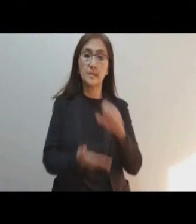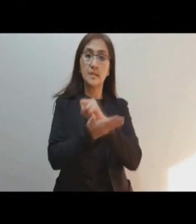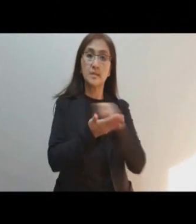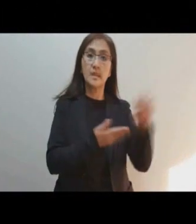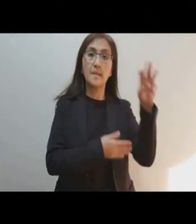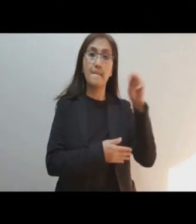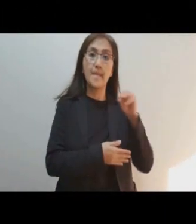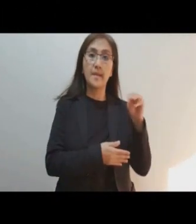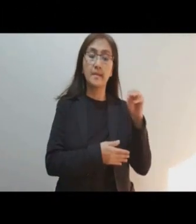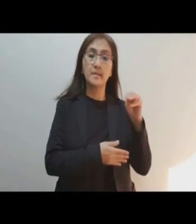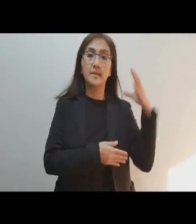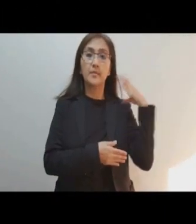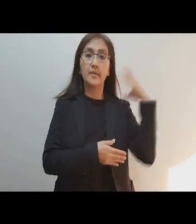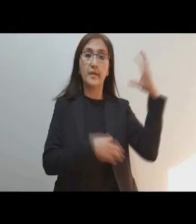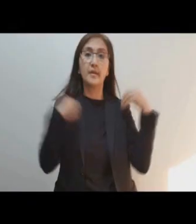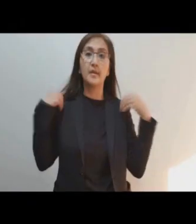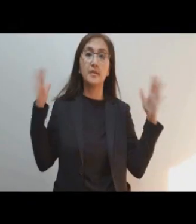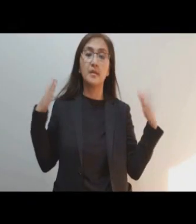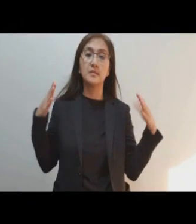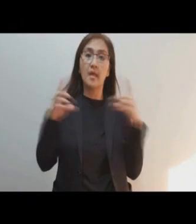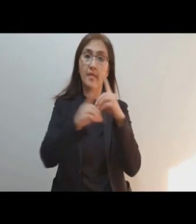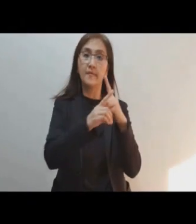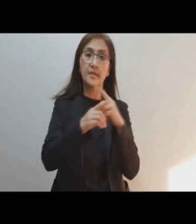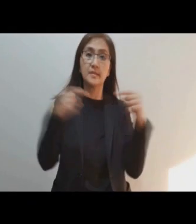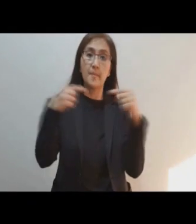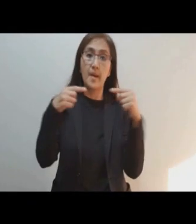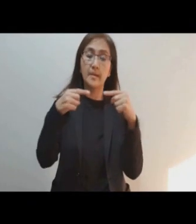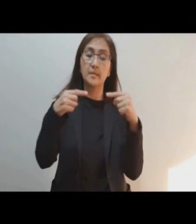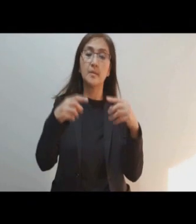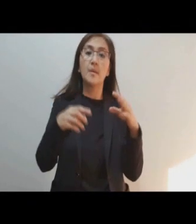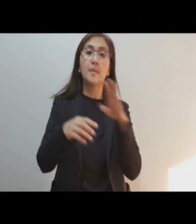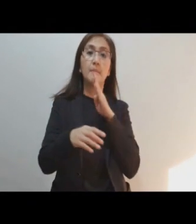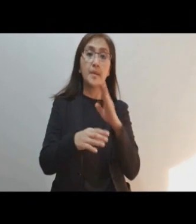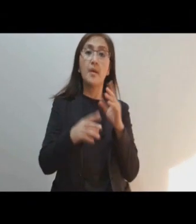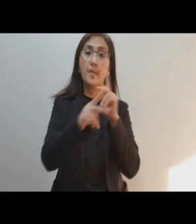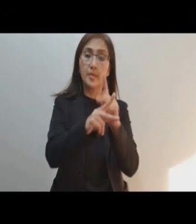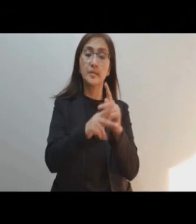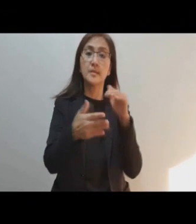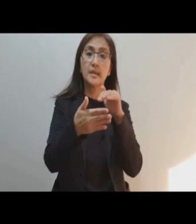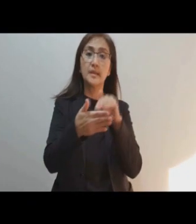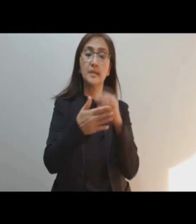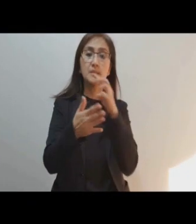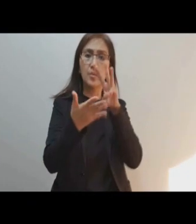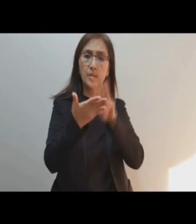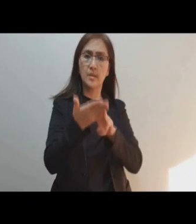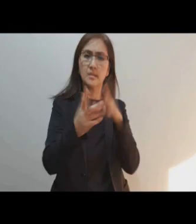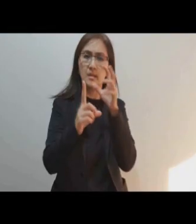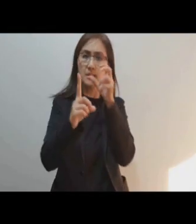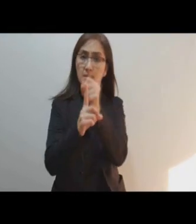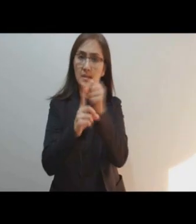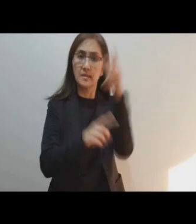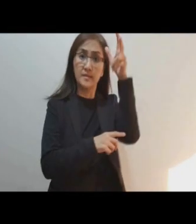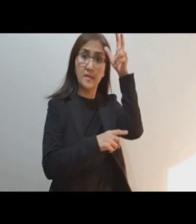St. Michael, the Archangel, defend us in battle. Be our protection against the wickedness and